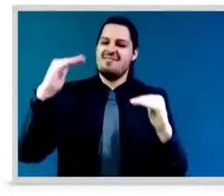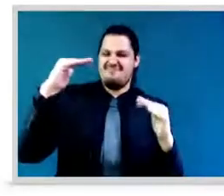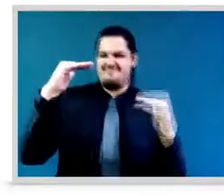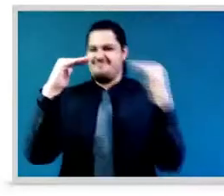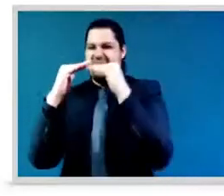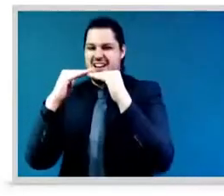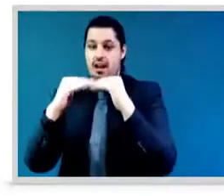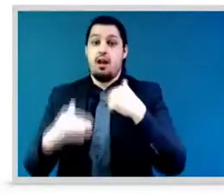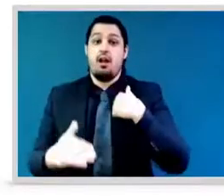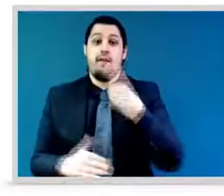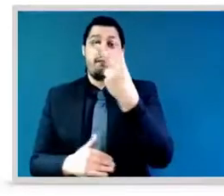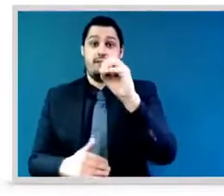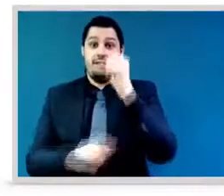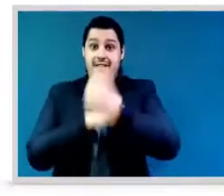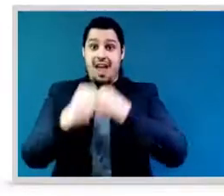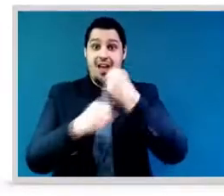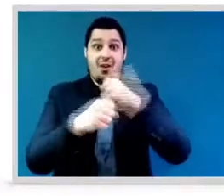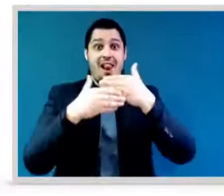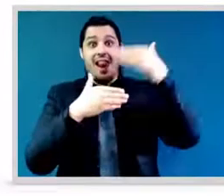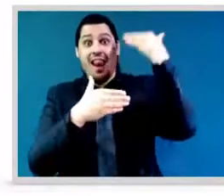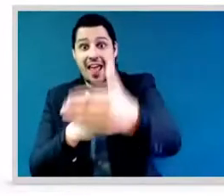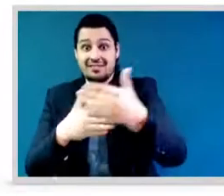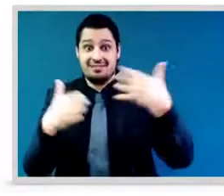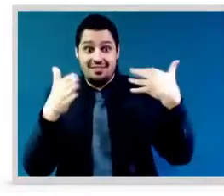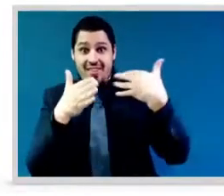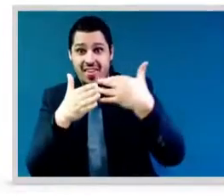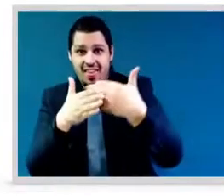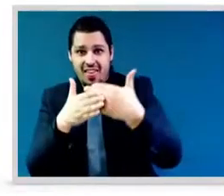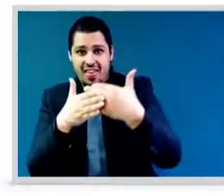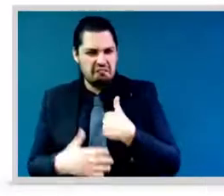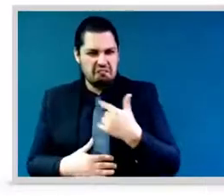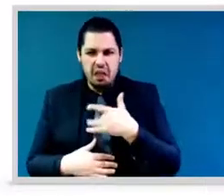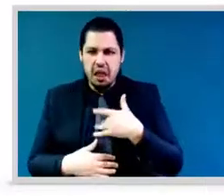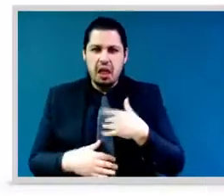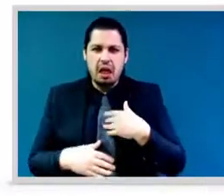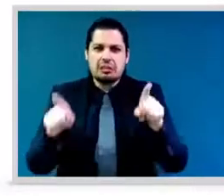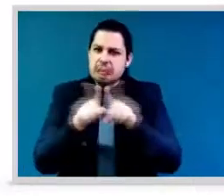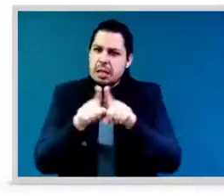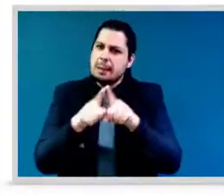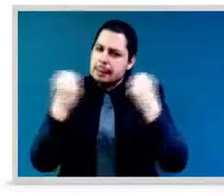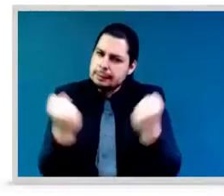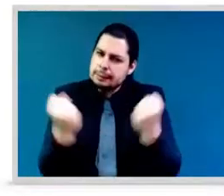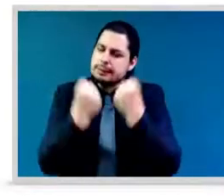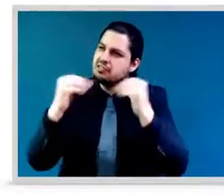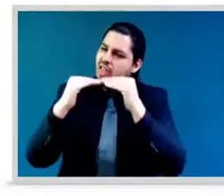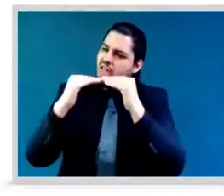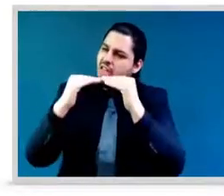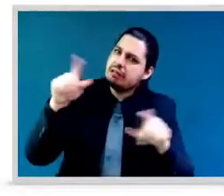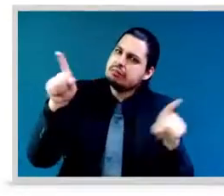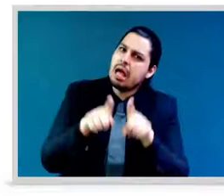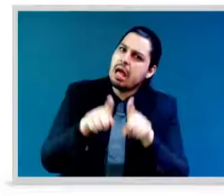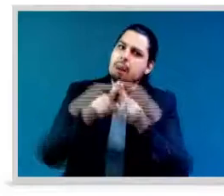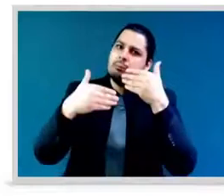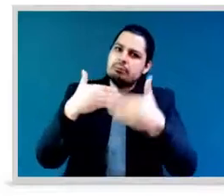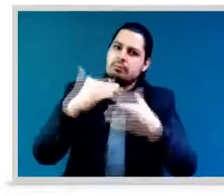I would have said, no way, we have an equal playing field. But what I have learned in my three decades of working and experience is it's